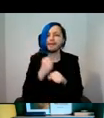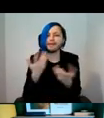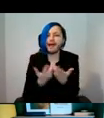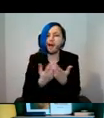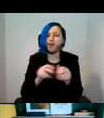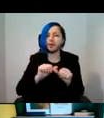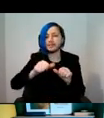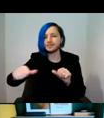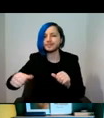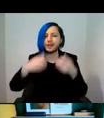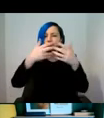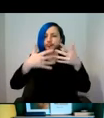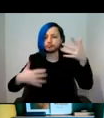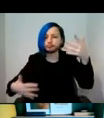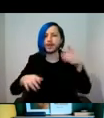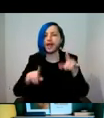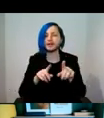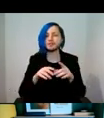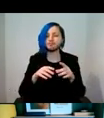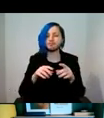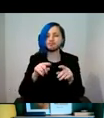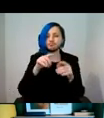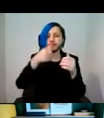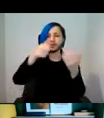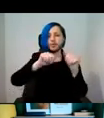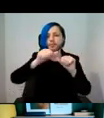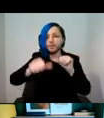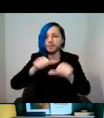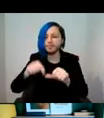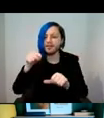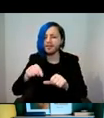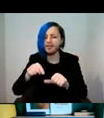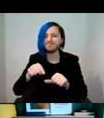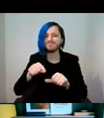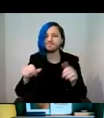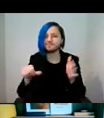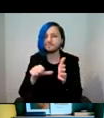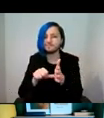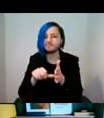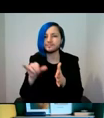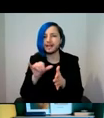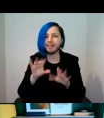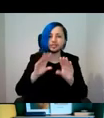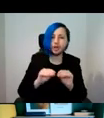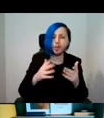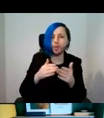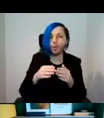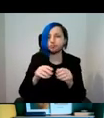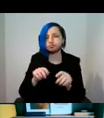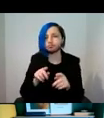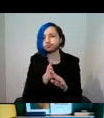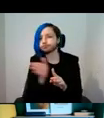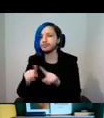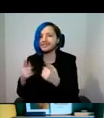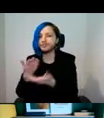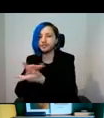flag where there are problems that either stop you or escalate you to a different discussion. And then finally, it attempts to combine